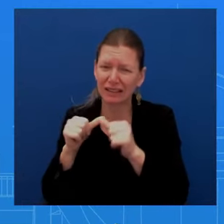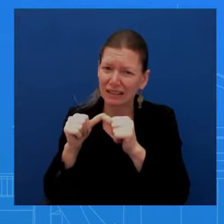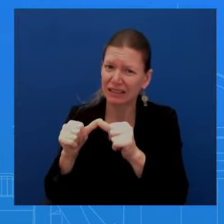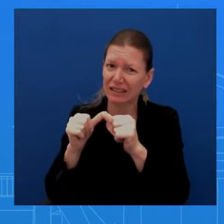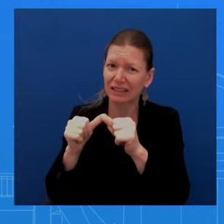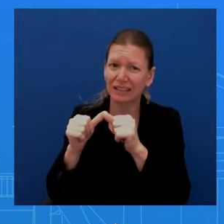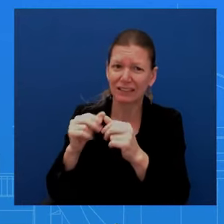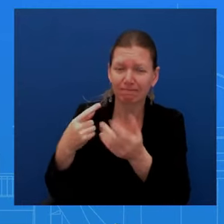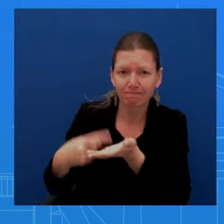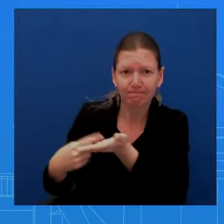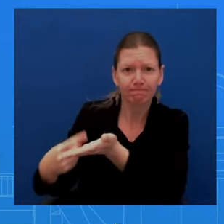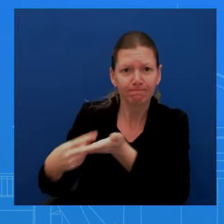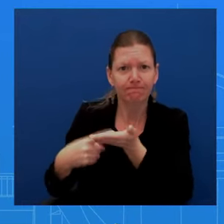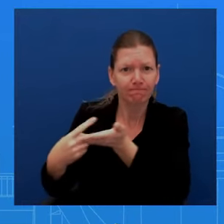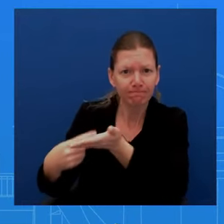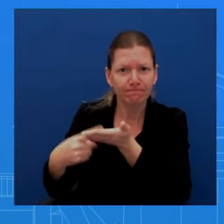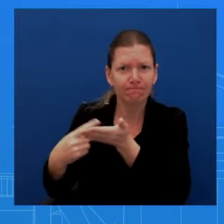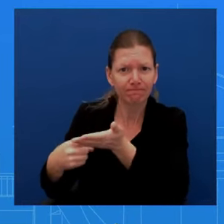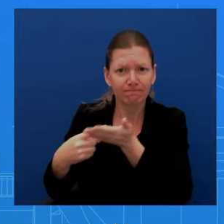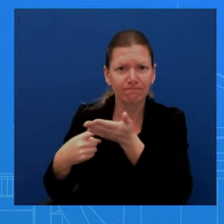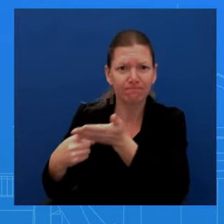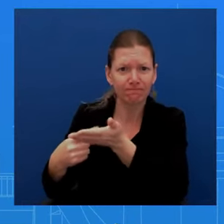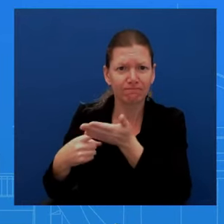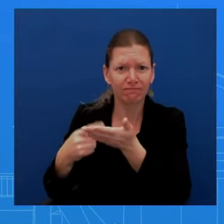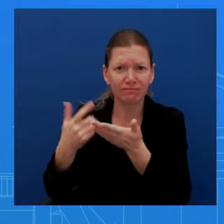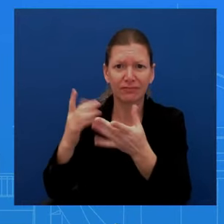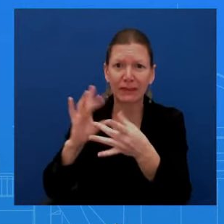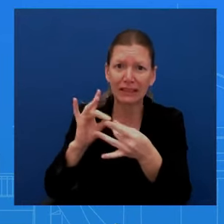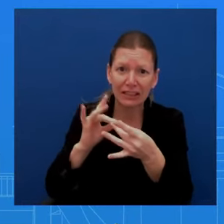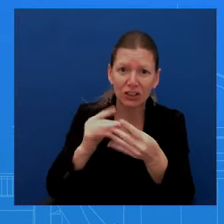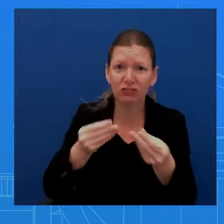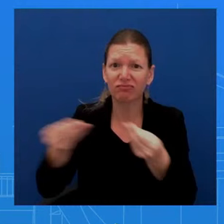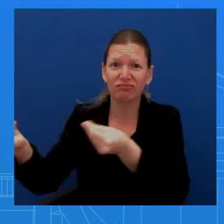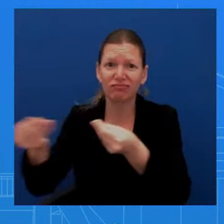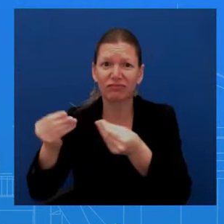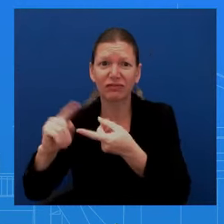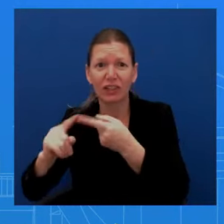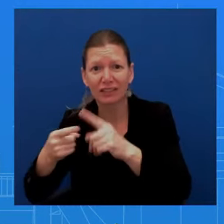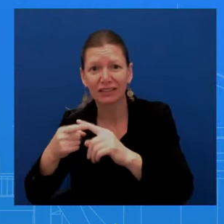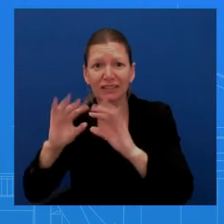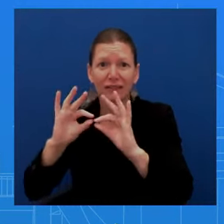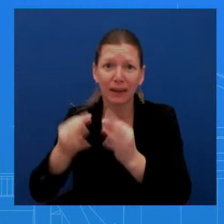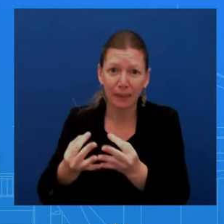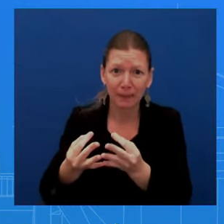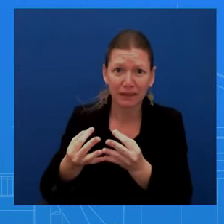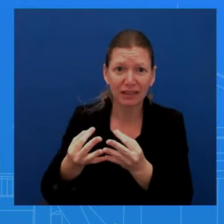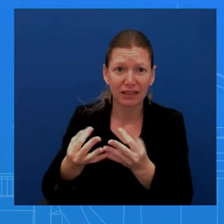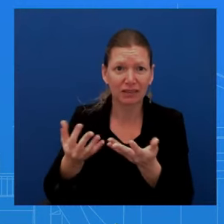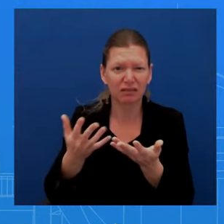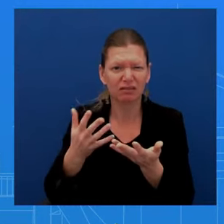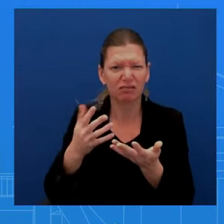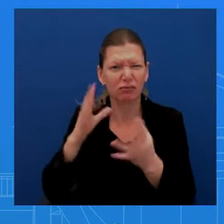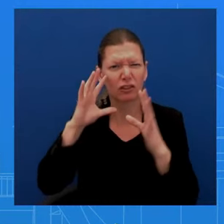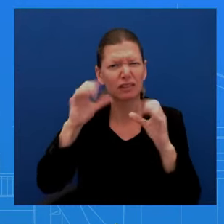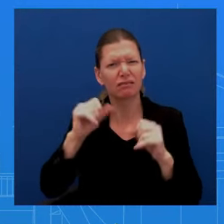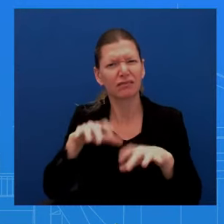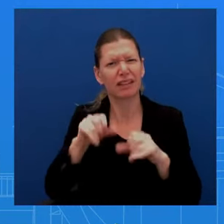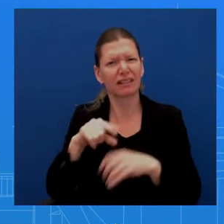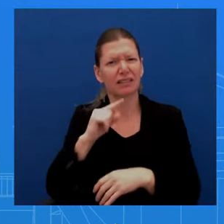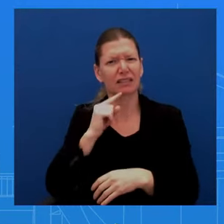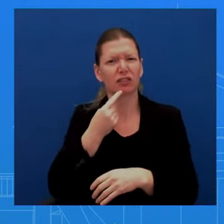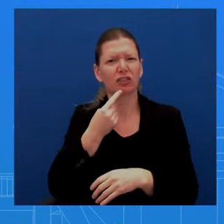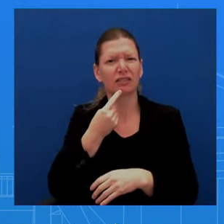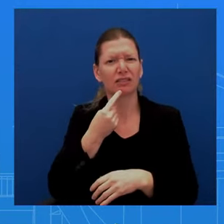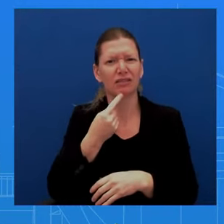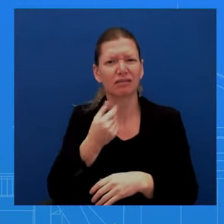right? So he is taking this really seriously. So it's no surprise that he would have sat down and have a meeting with Elizabeth Whaling yesterday. In December, the